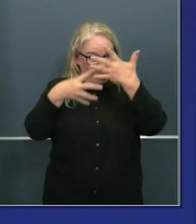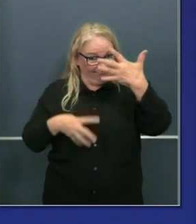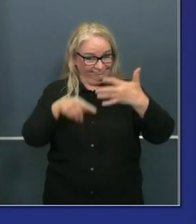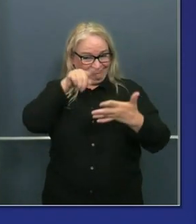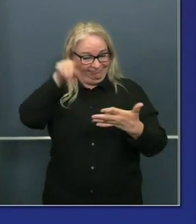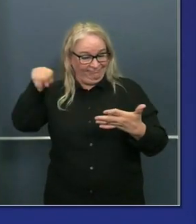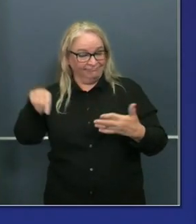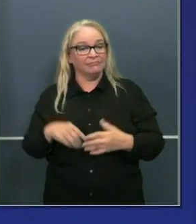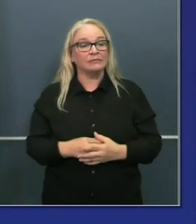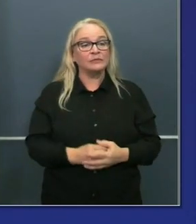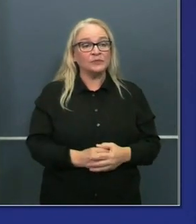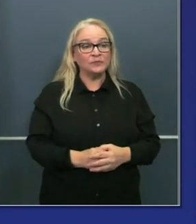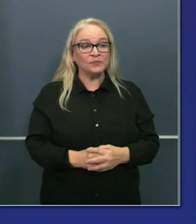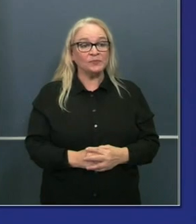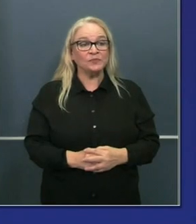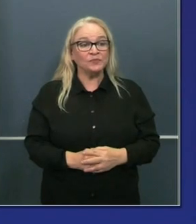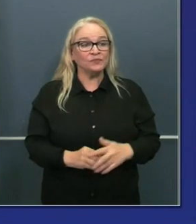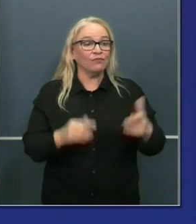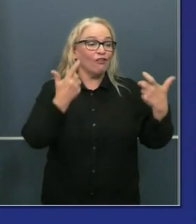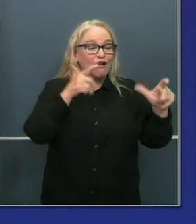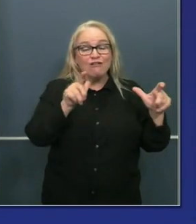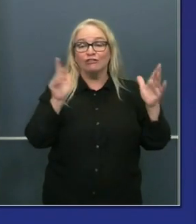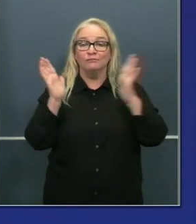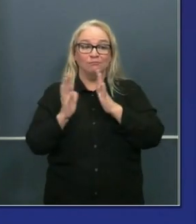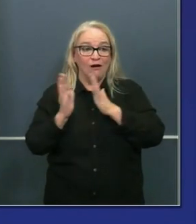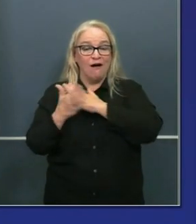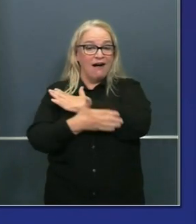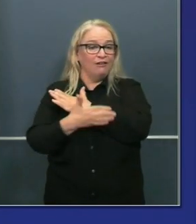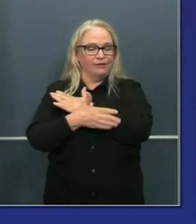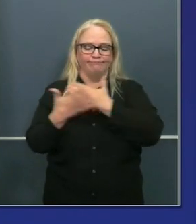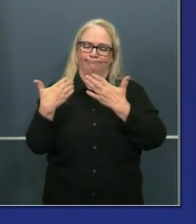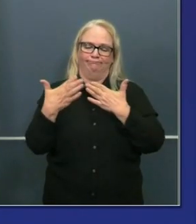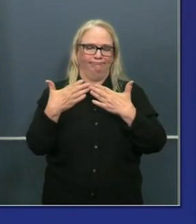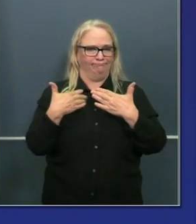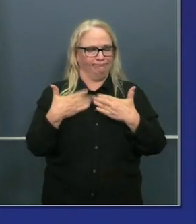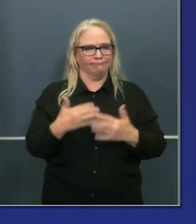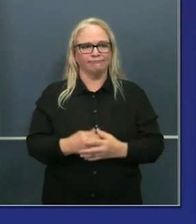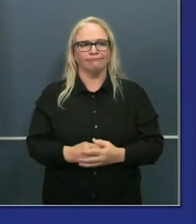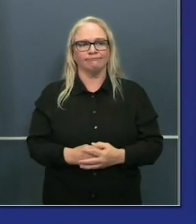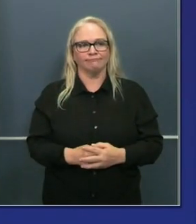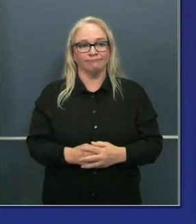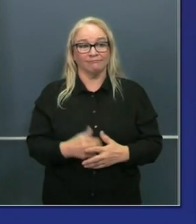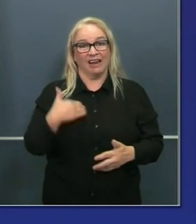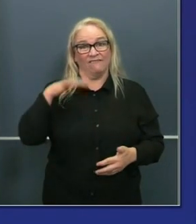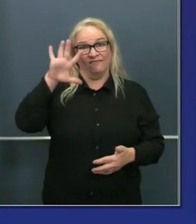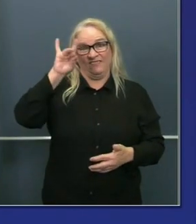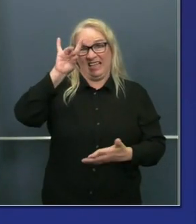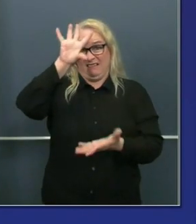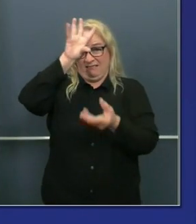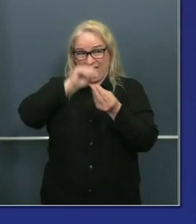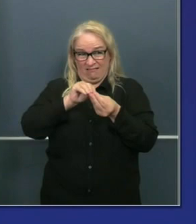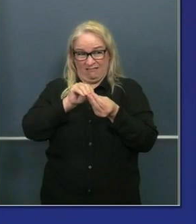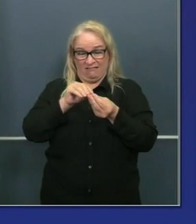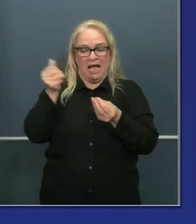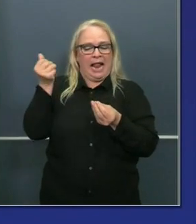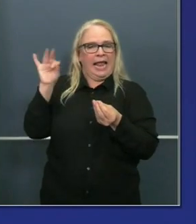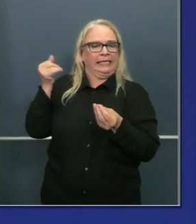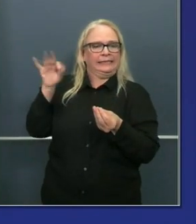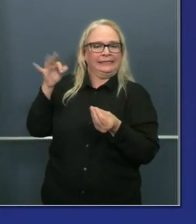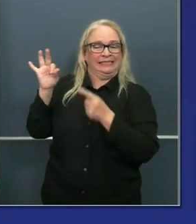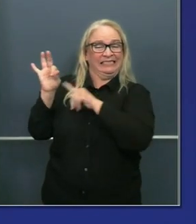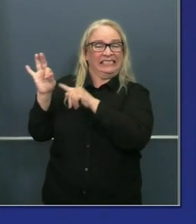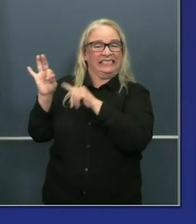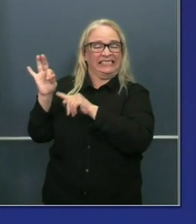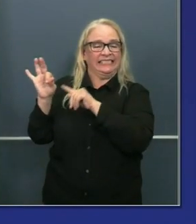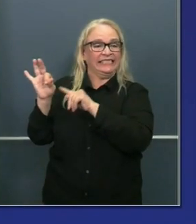Those counties, large and small, all up and down the state. Remember, California has 58 counties. These are 19 counties within the